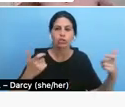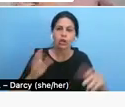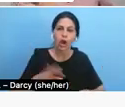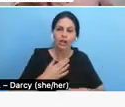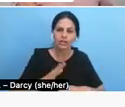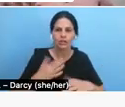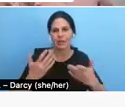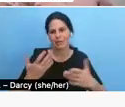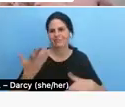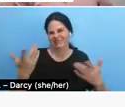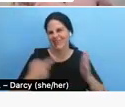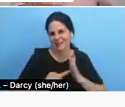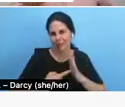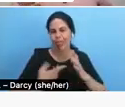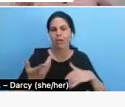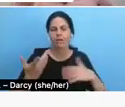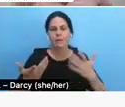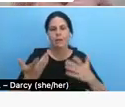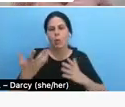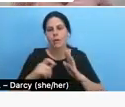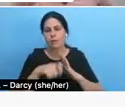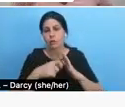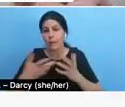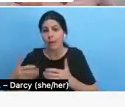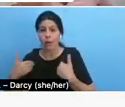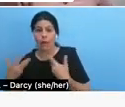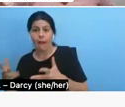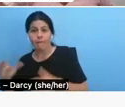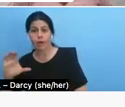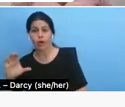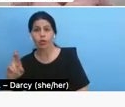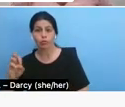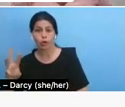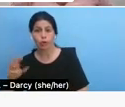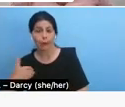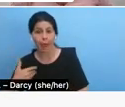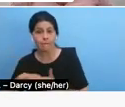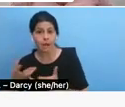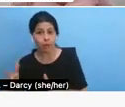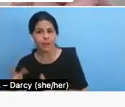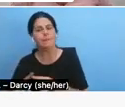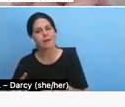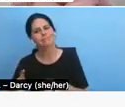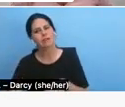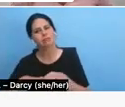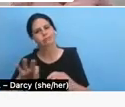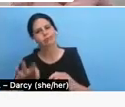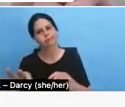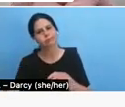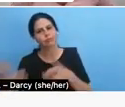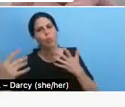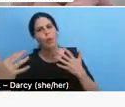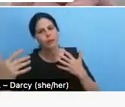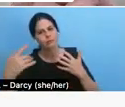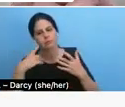you have the crew and funding in place, you may still have to wait, um, for that shoot to happen. So some